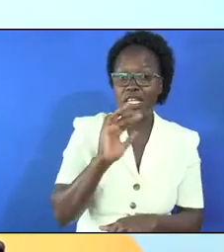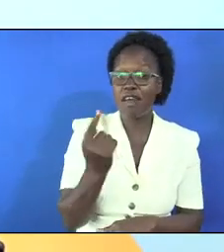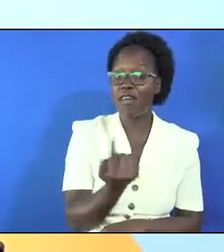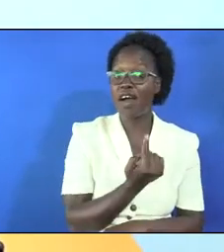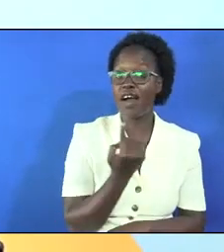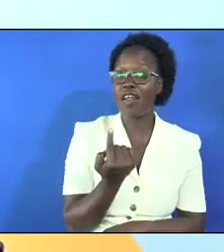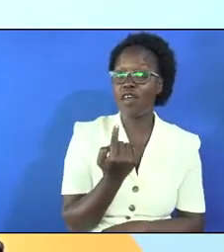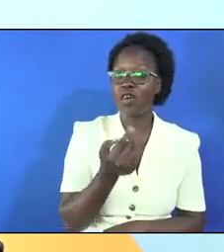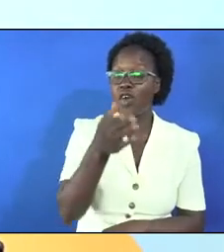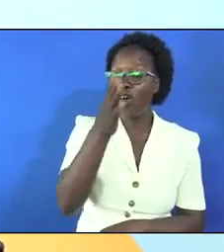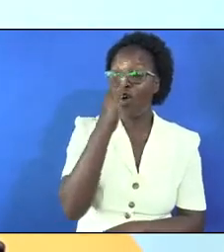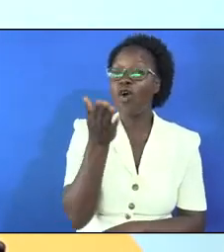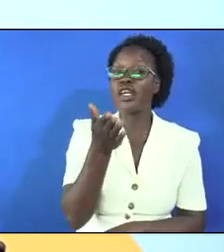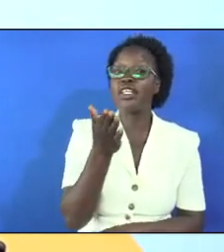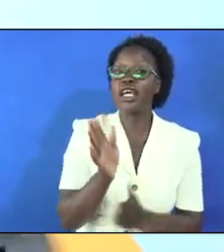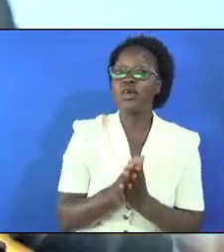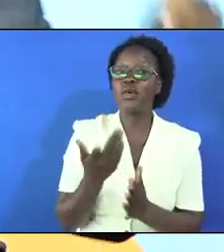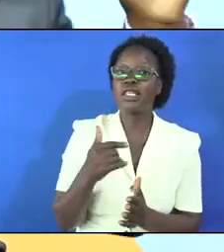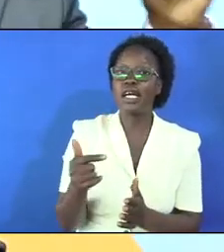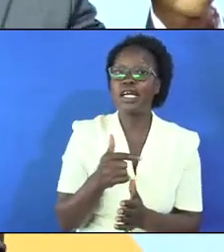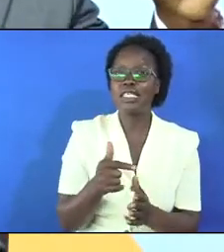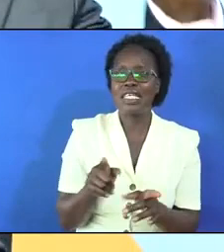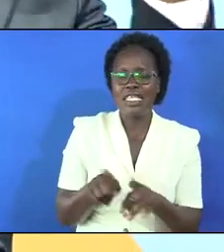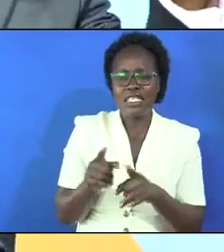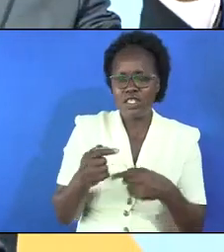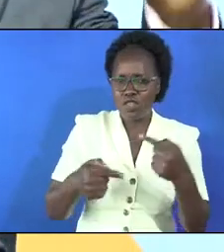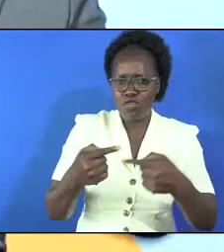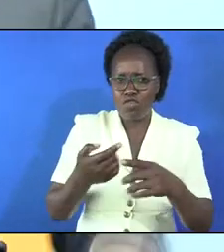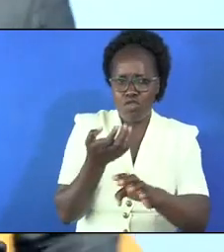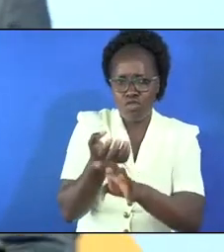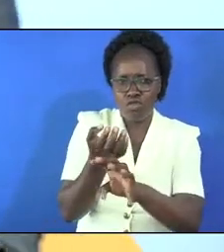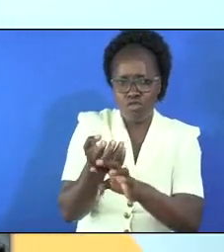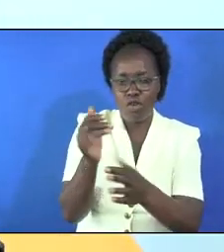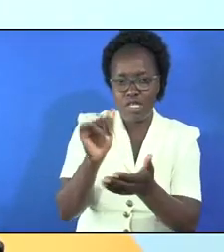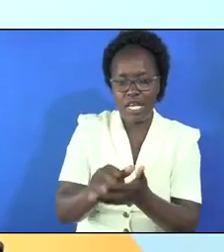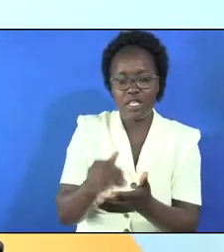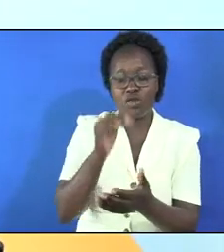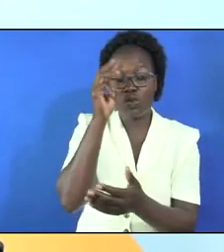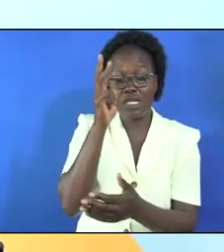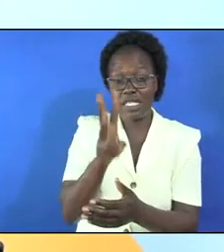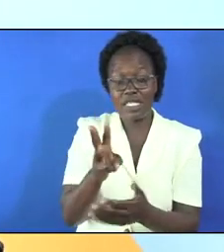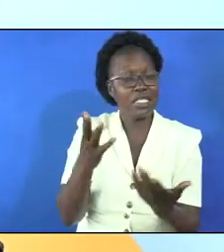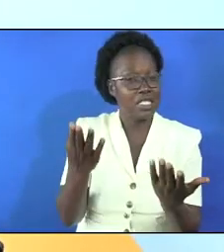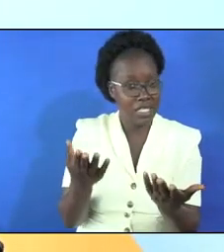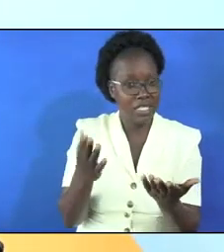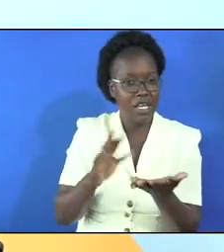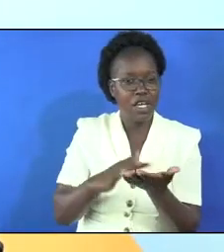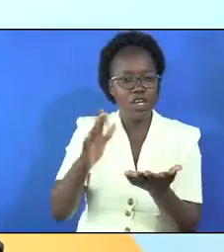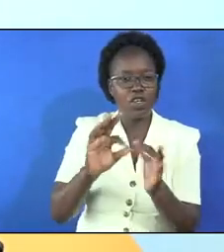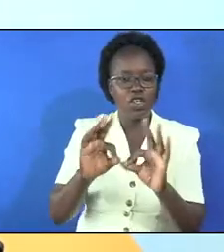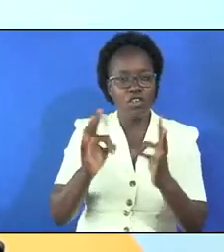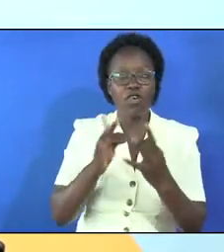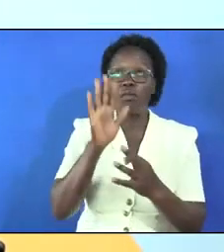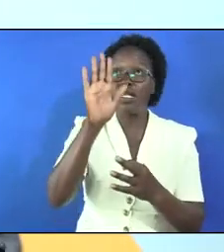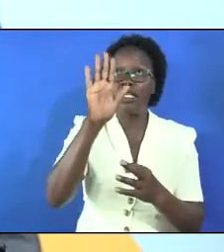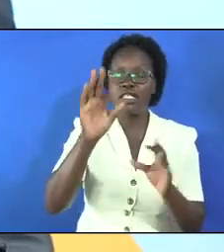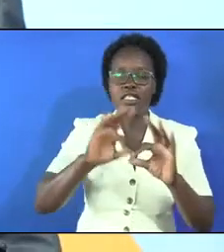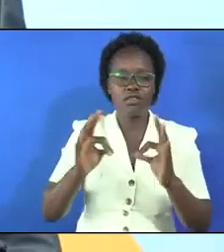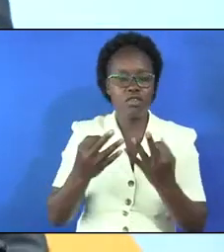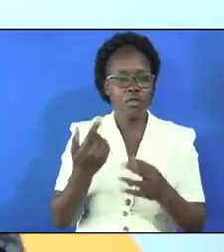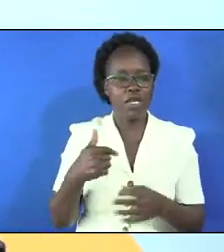alone god is there with us he still rolls stones that we will see his glory in our families